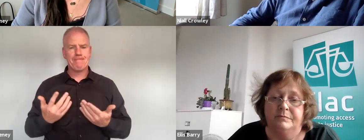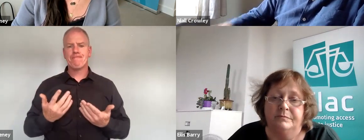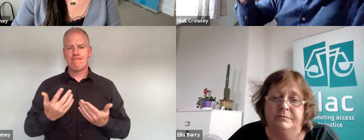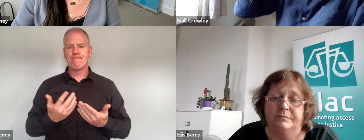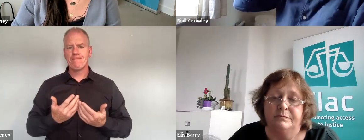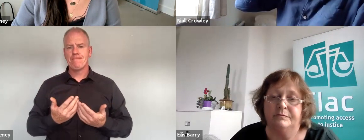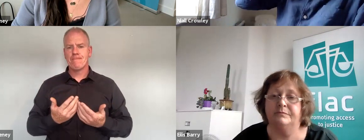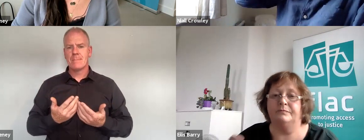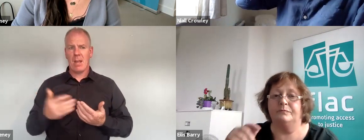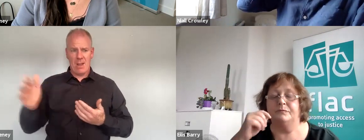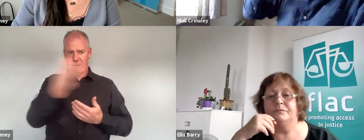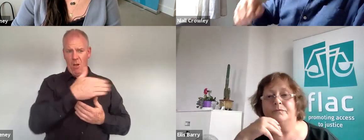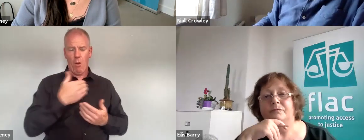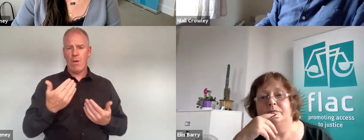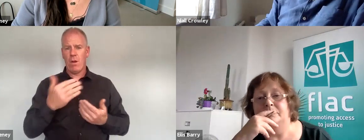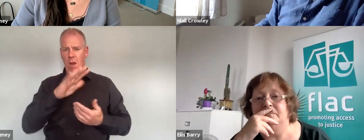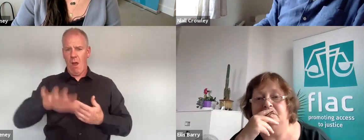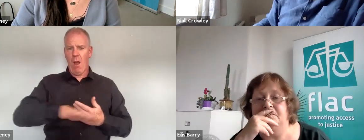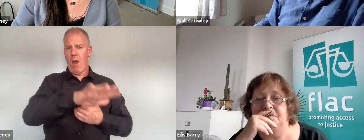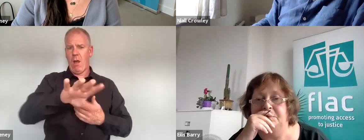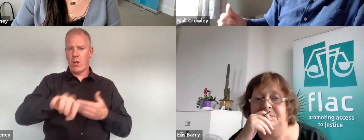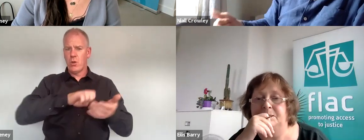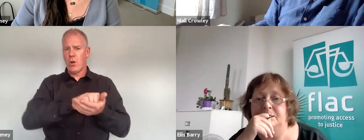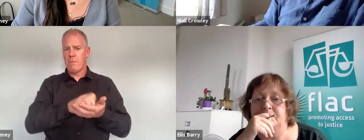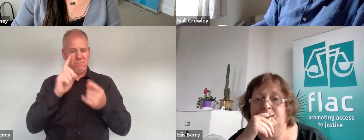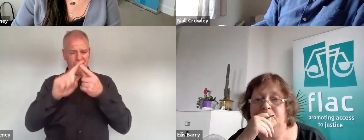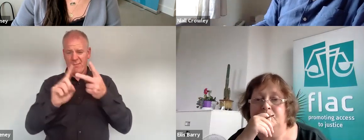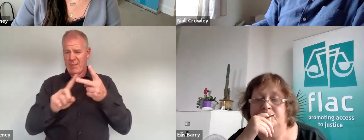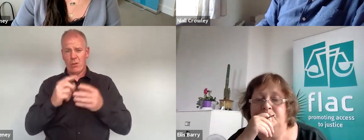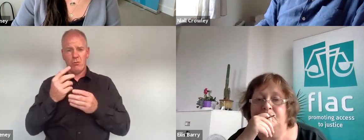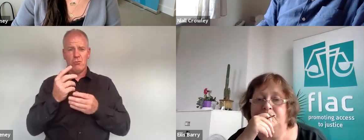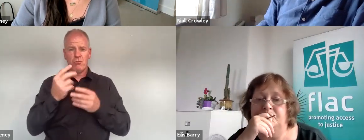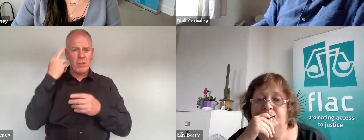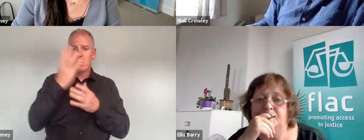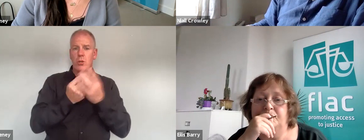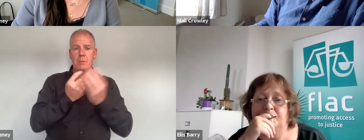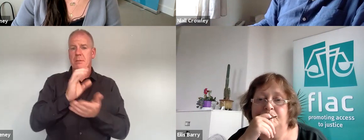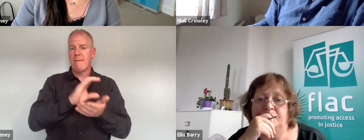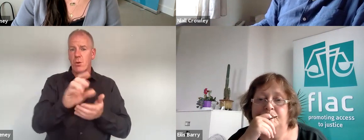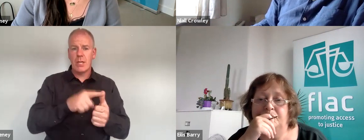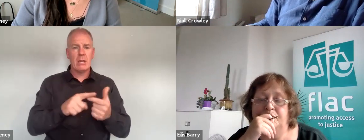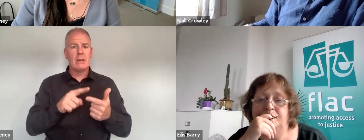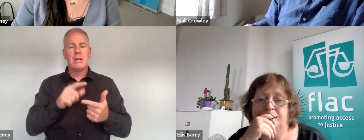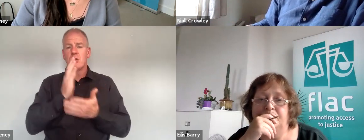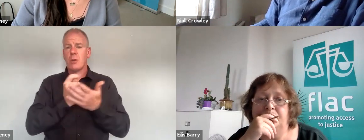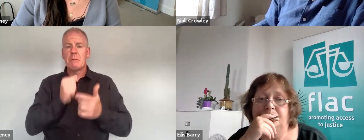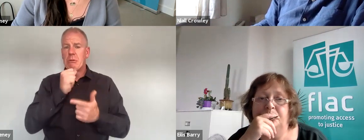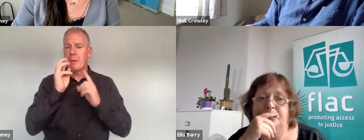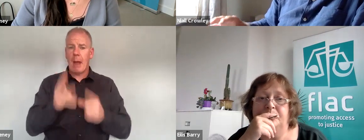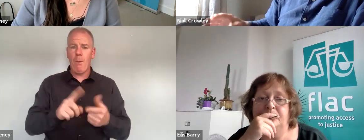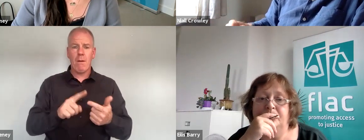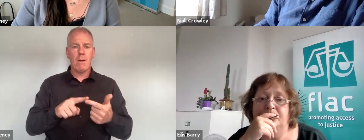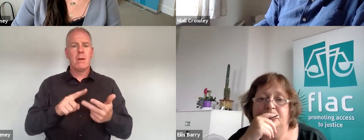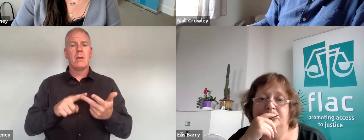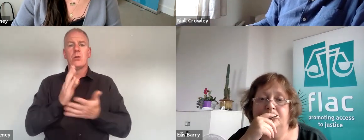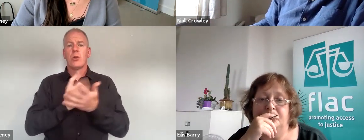across Europe at the time for various reasons sometimes resources sometimes lack of powers sometimes strategy